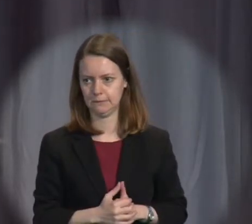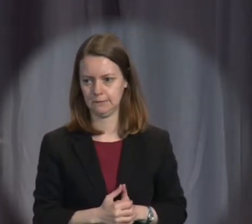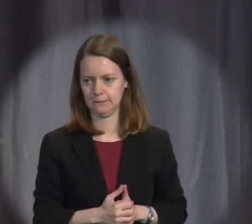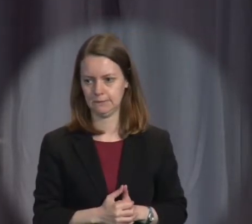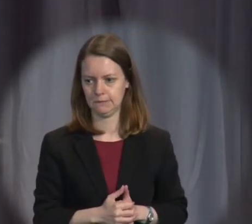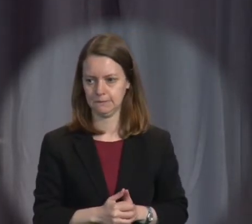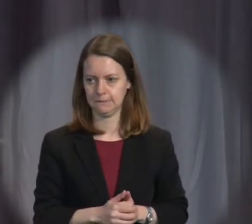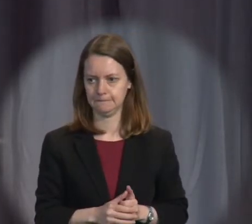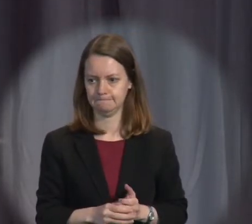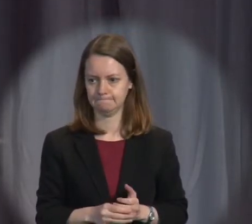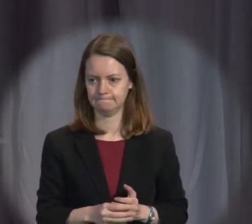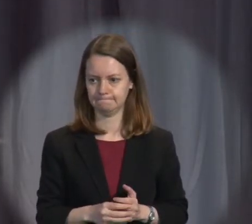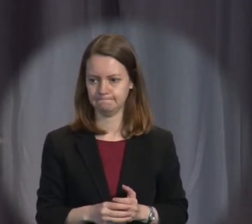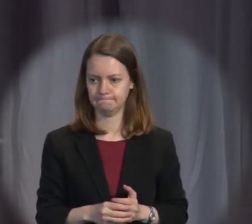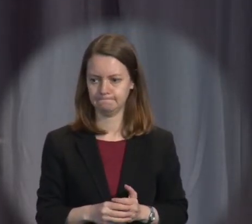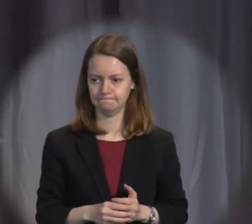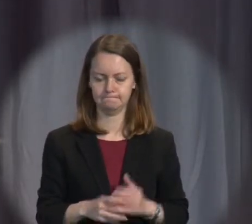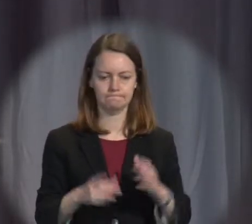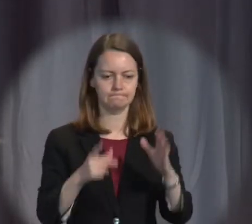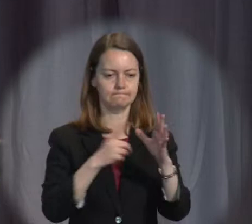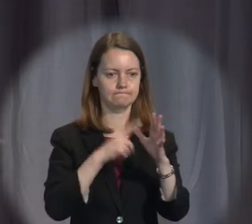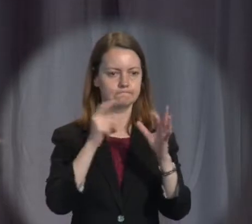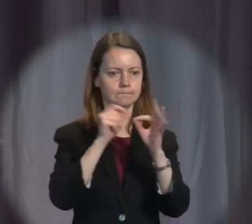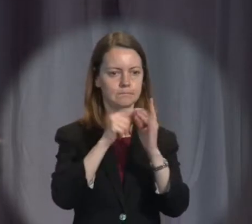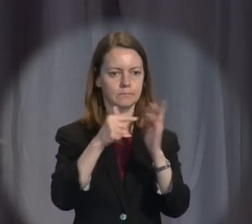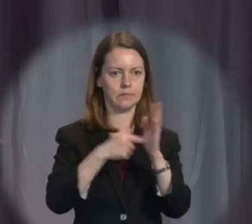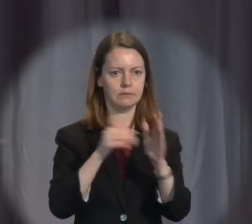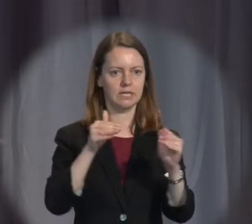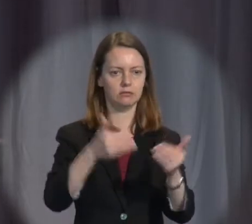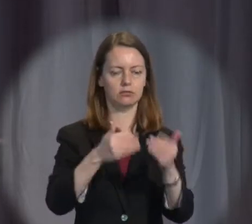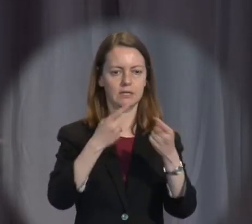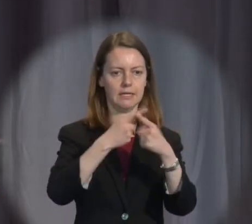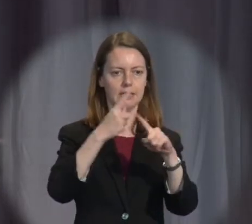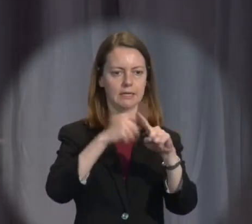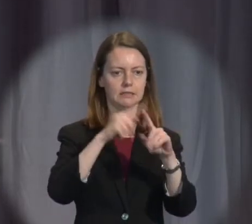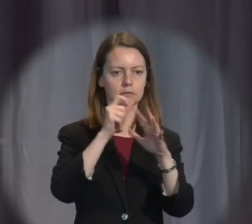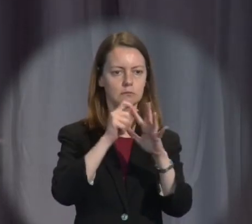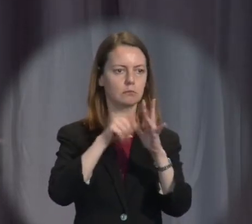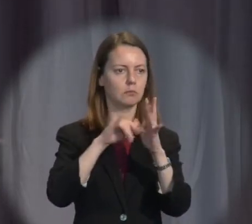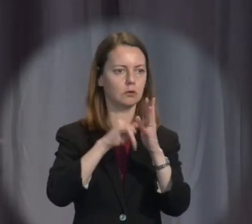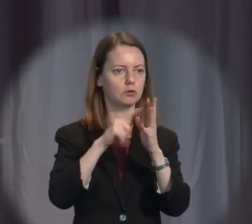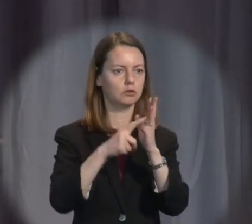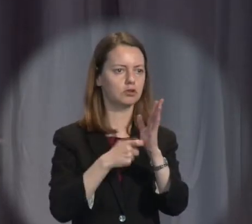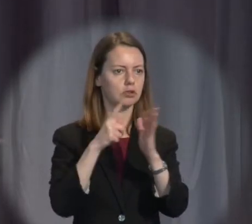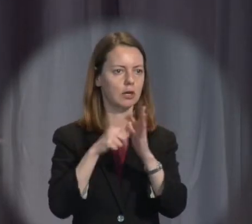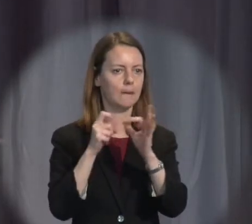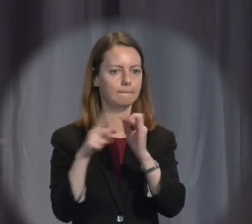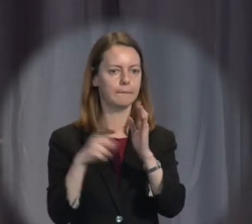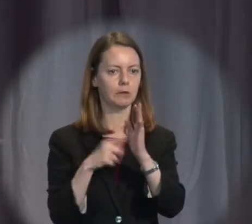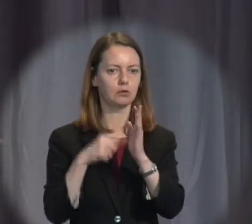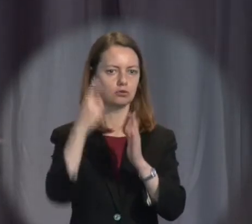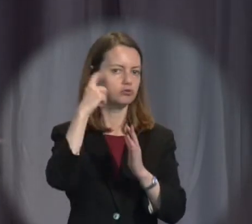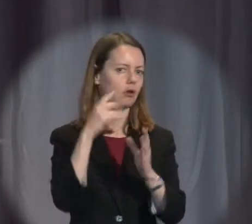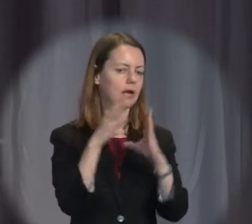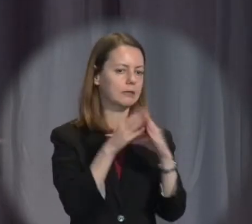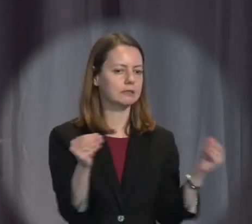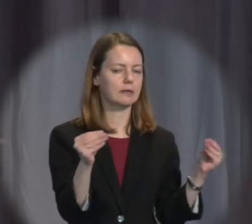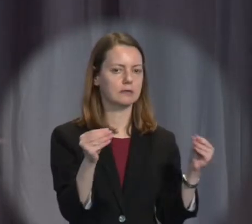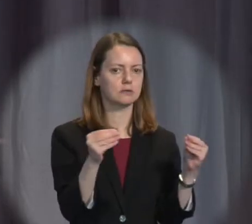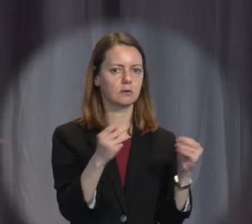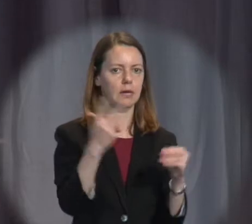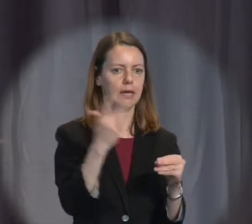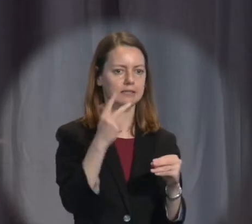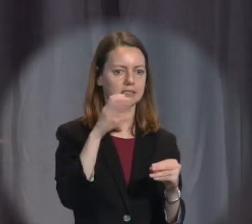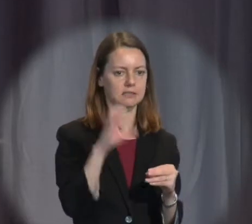On gaining government, an exposure bill was introduced that in effect would have eliminated 18C. And it